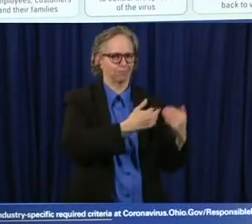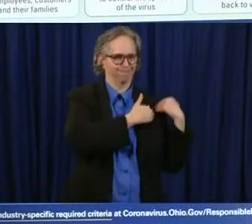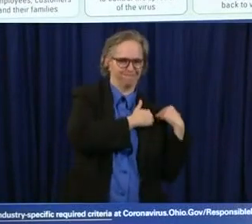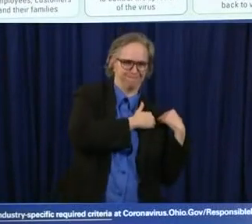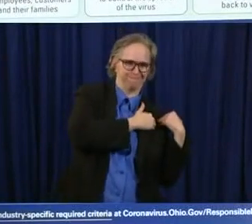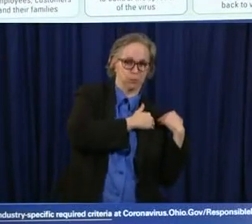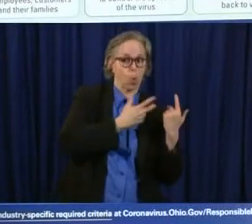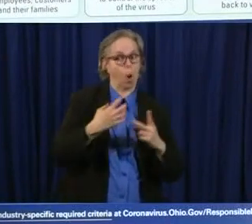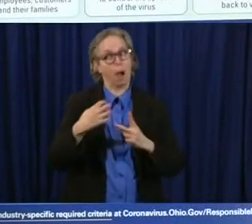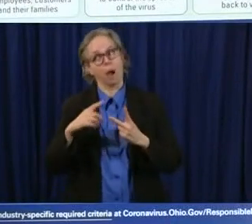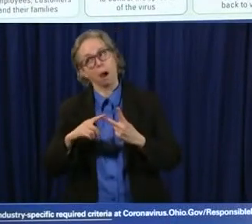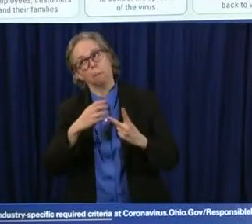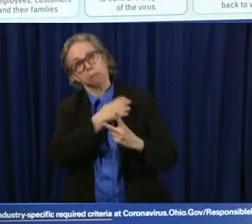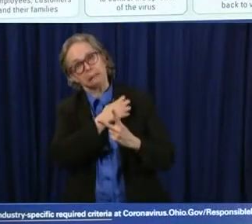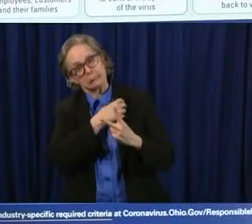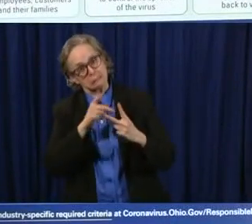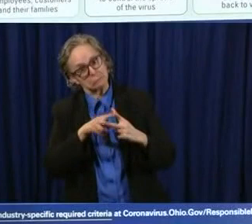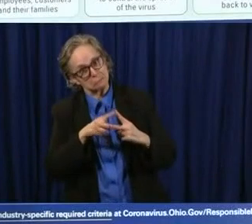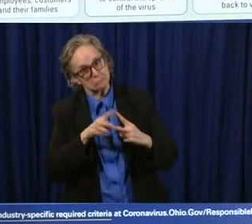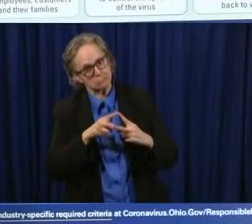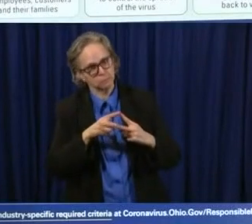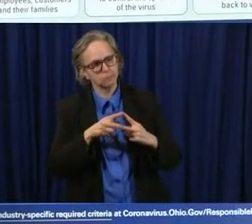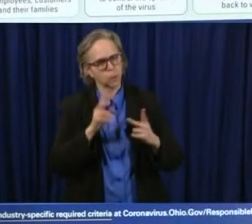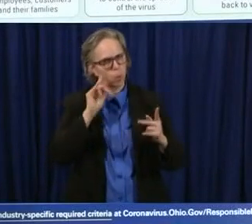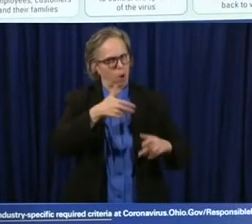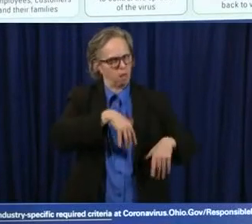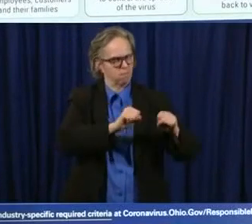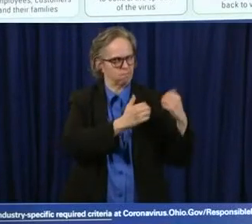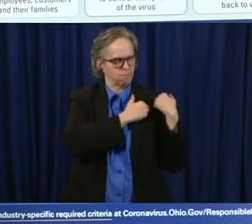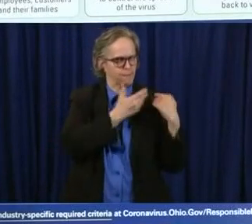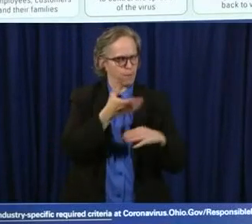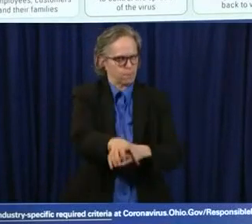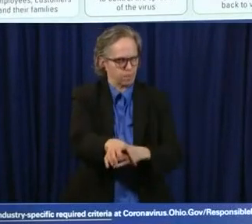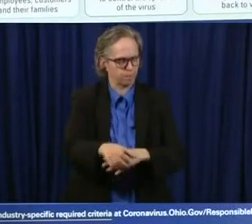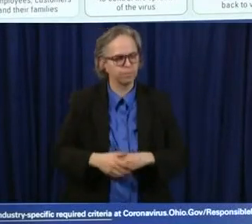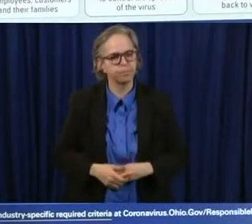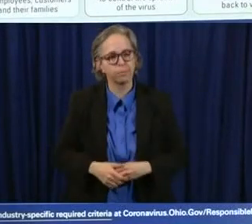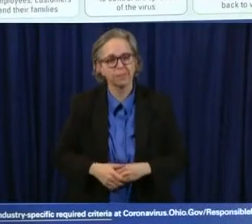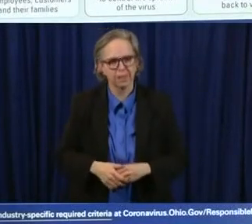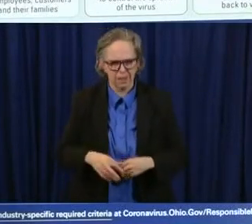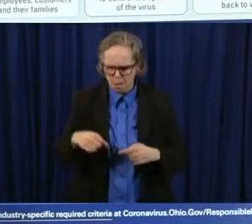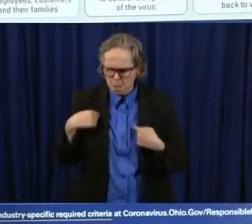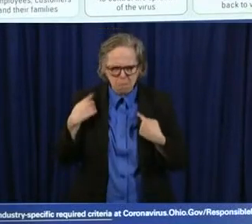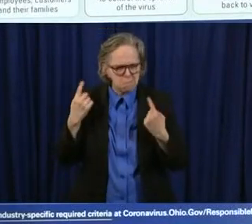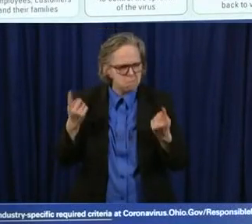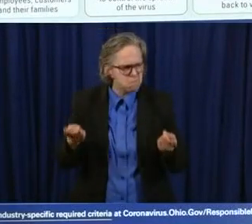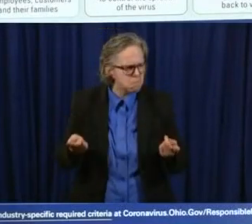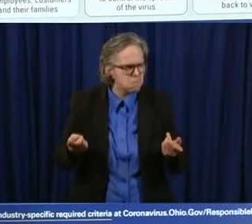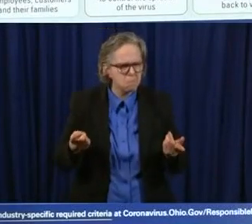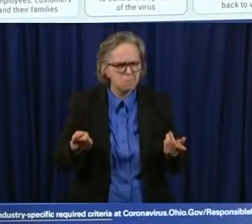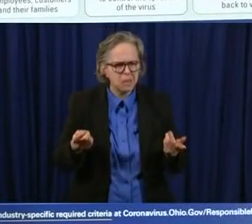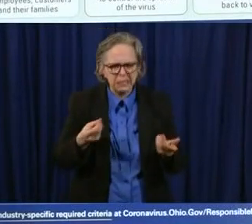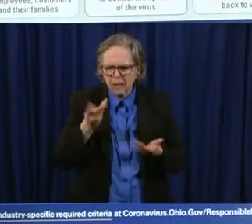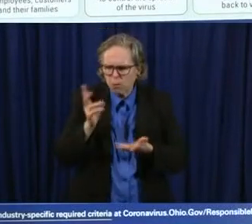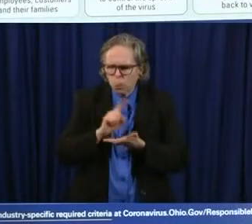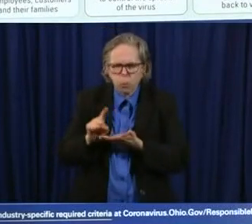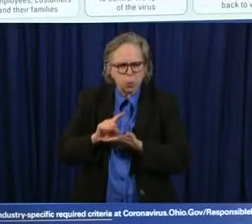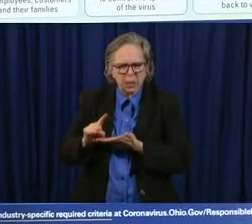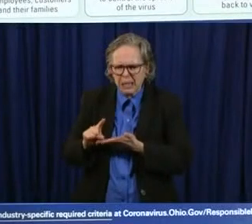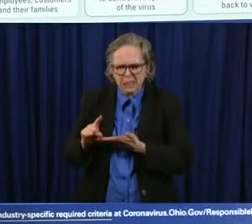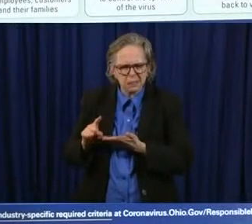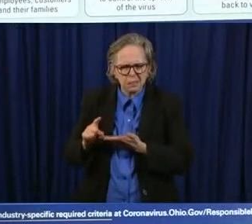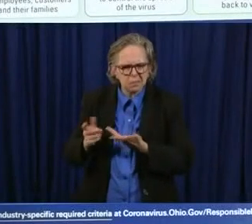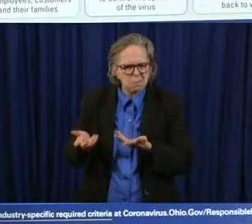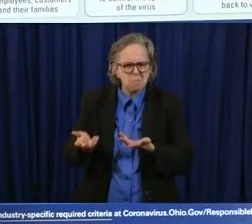um what we found in the last number of weeks since our first orders went into